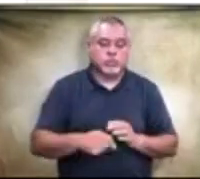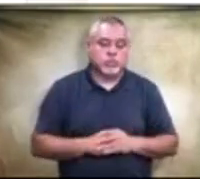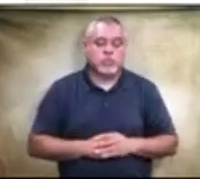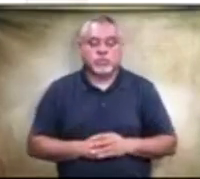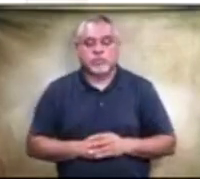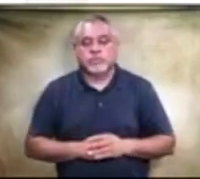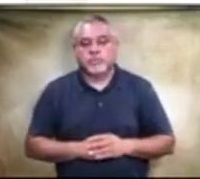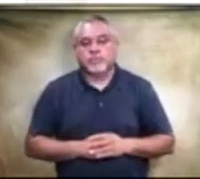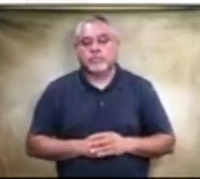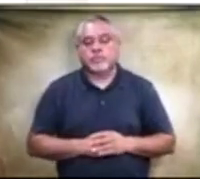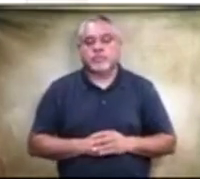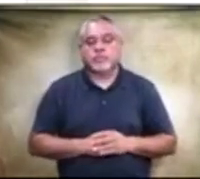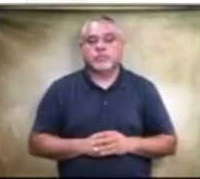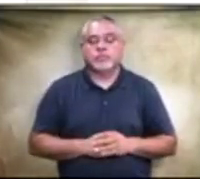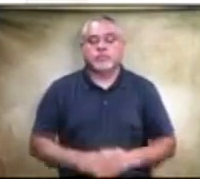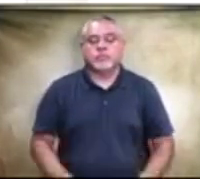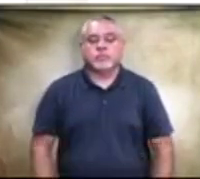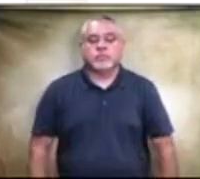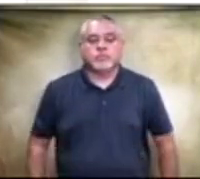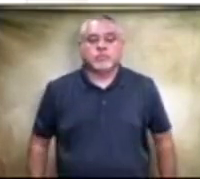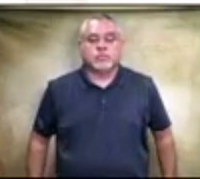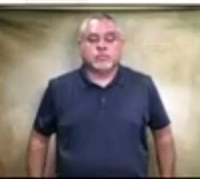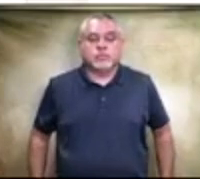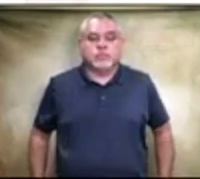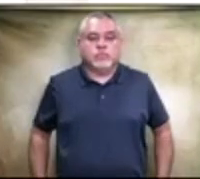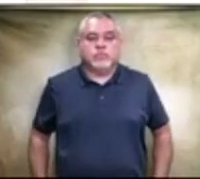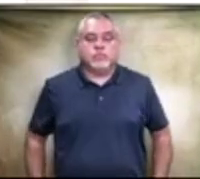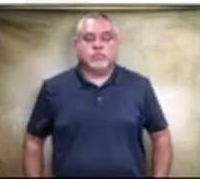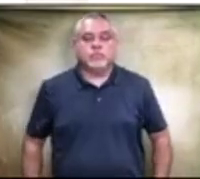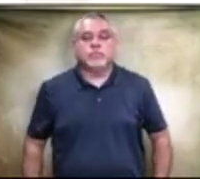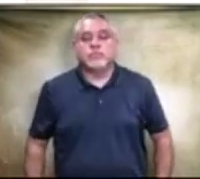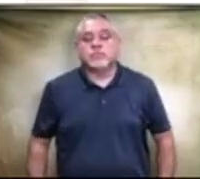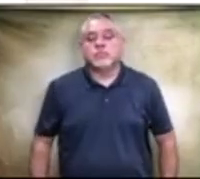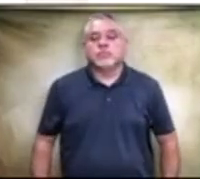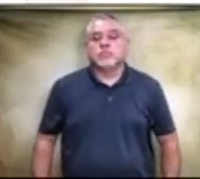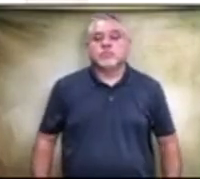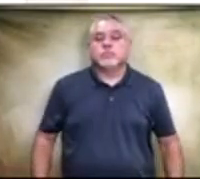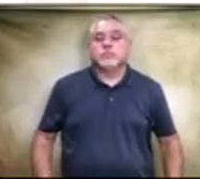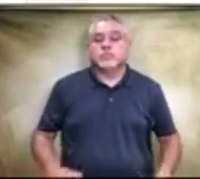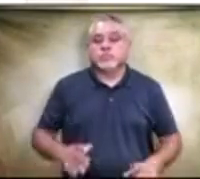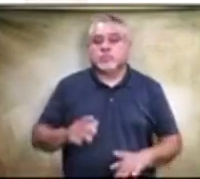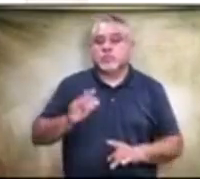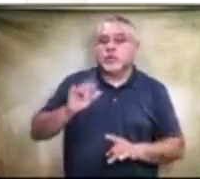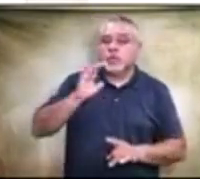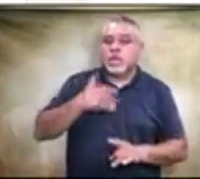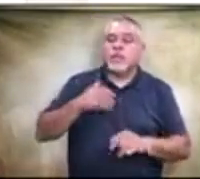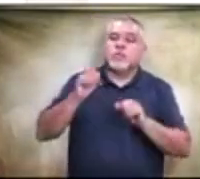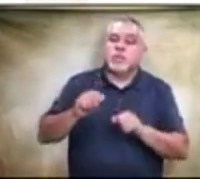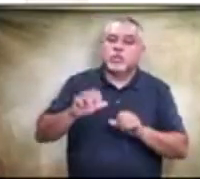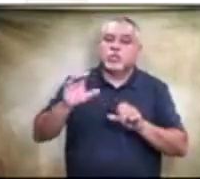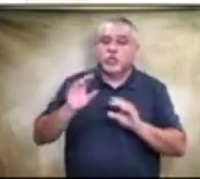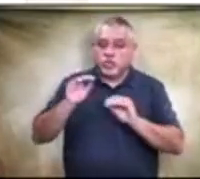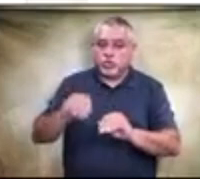we would have the ability to install that